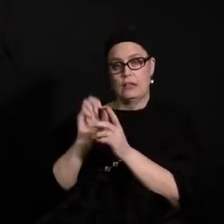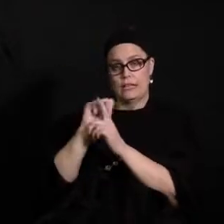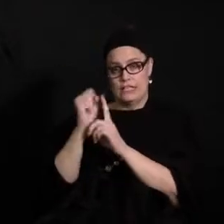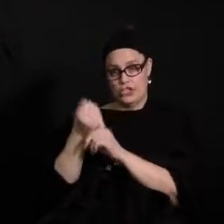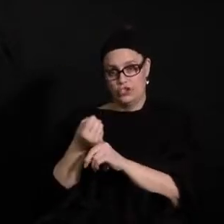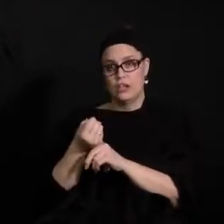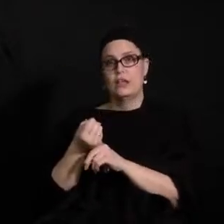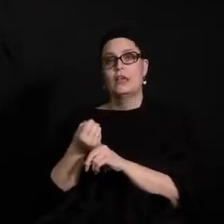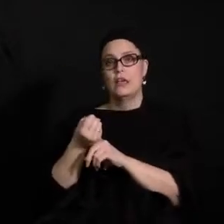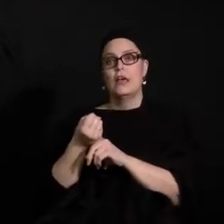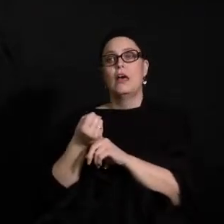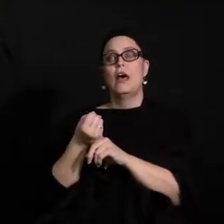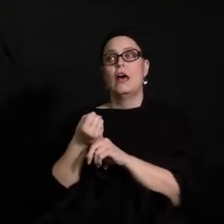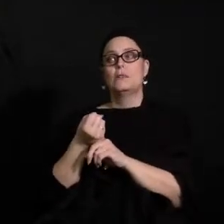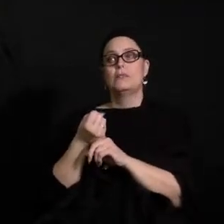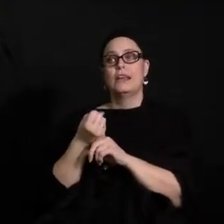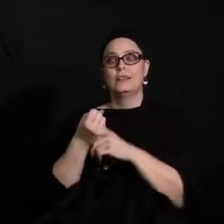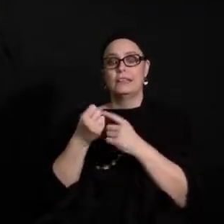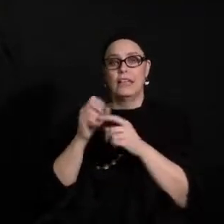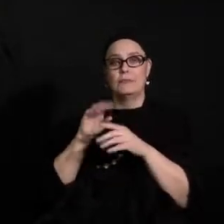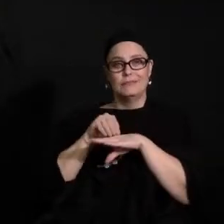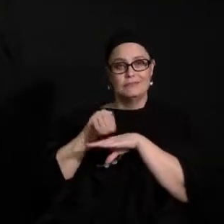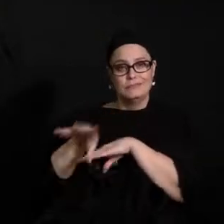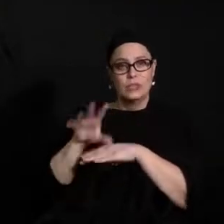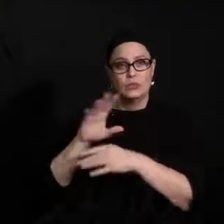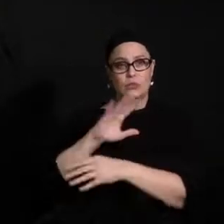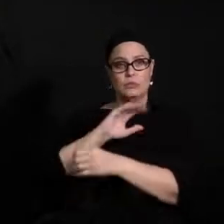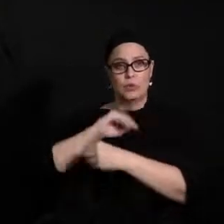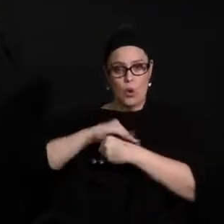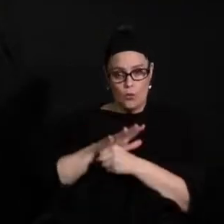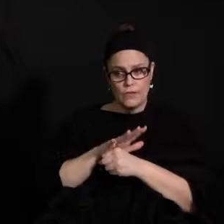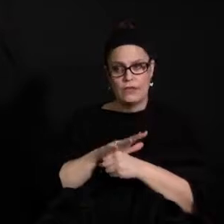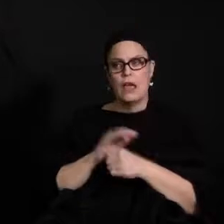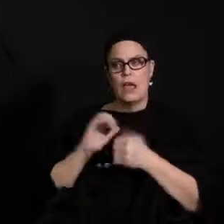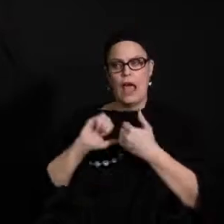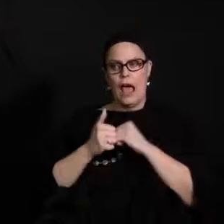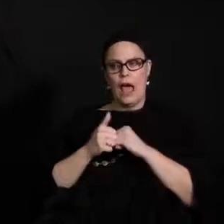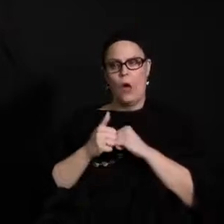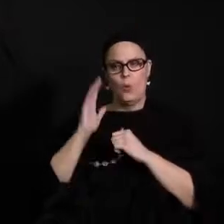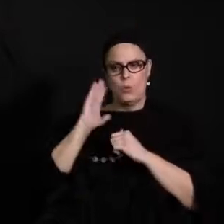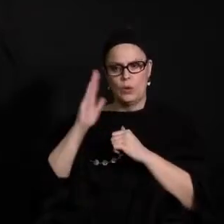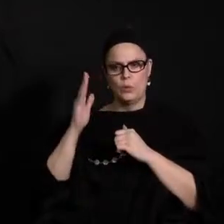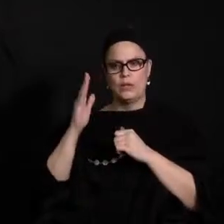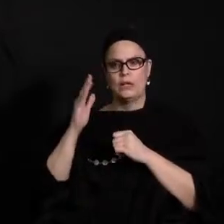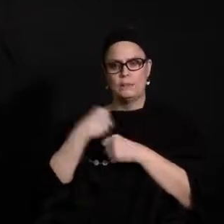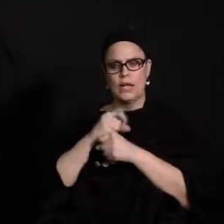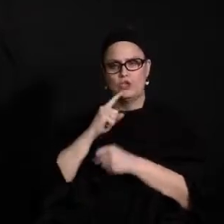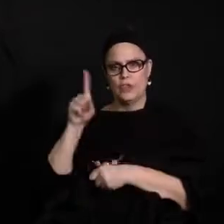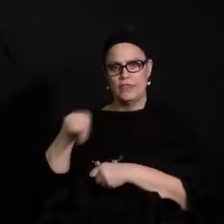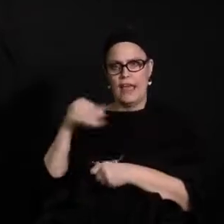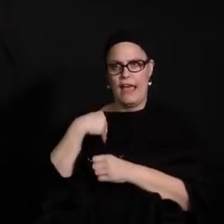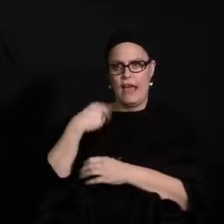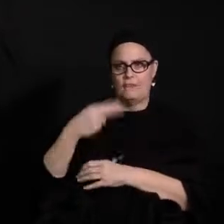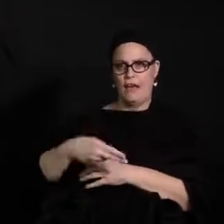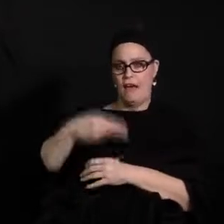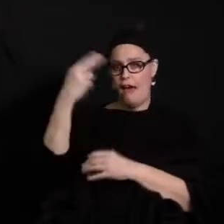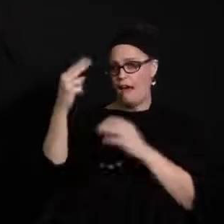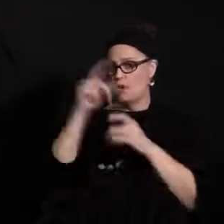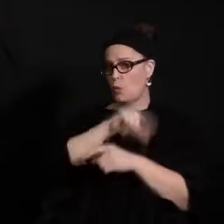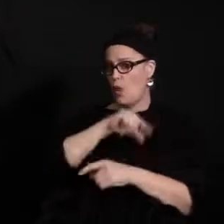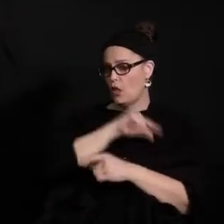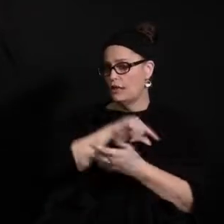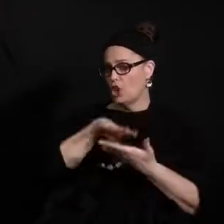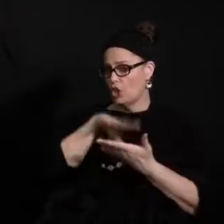How can you ensure that students, especially high schoolers will have a high quality of learning when there will be no guaranteed teacher contact in a synchronous